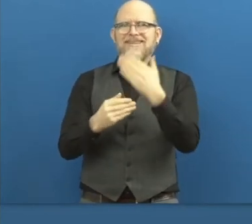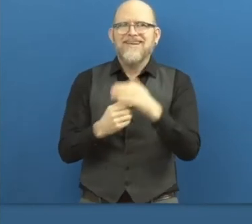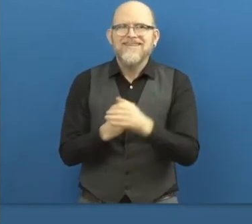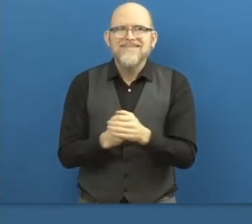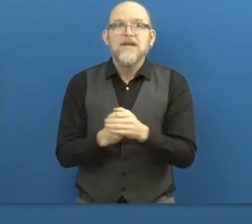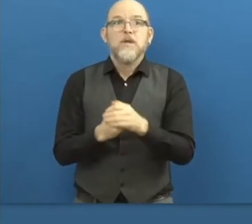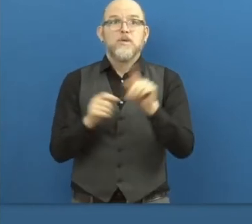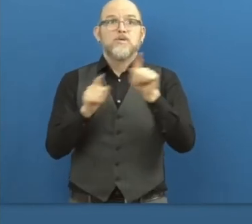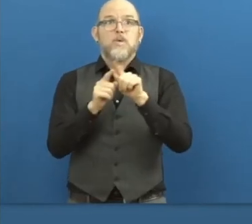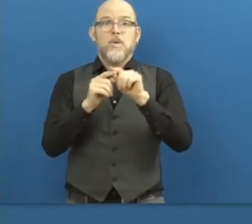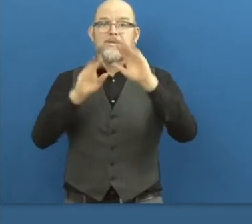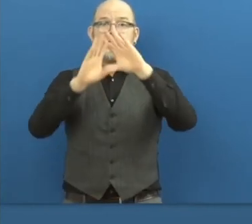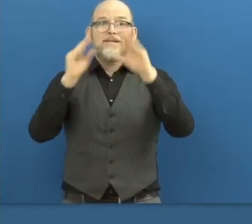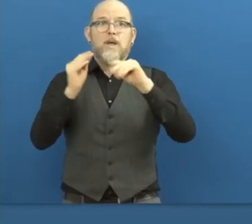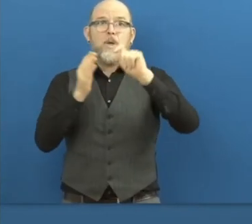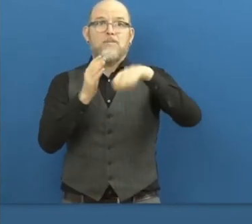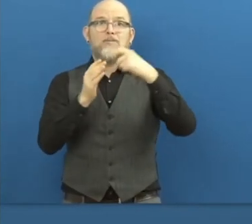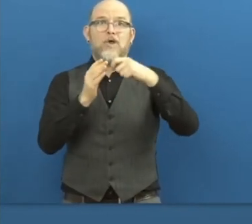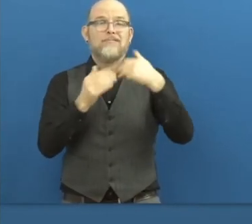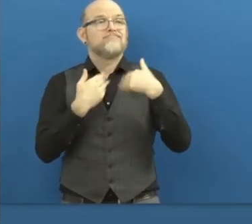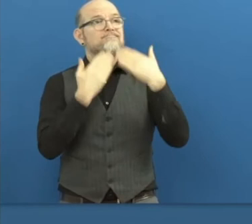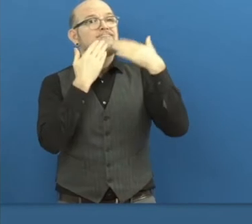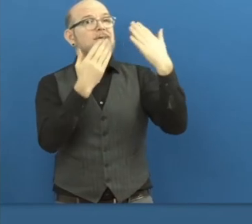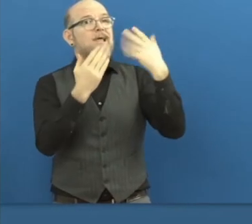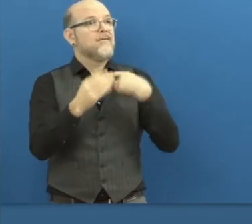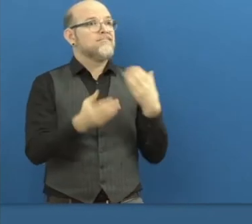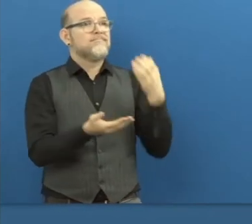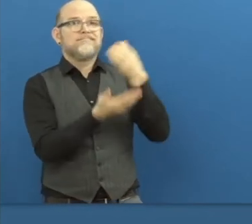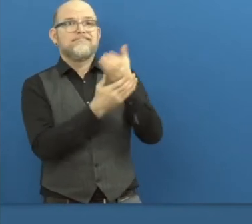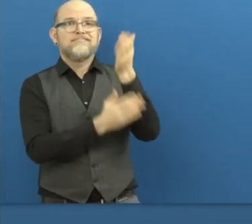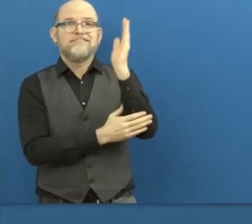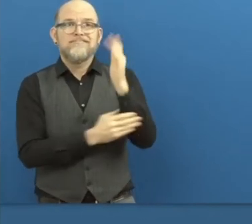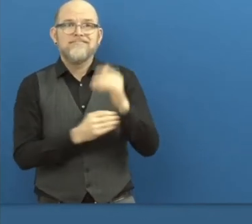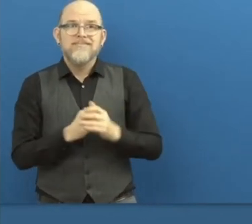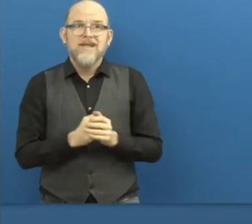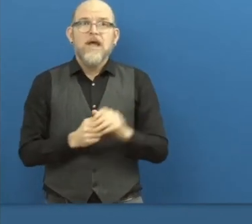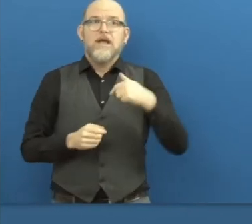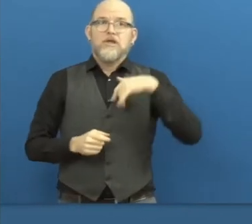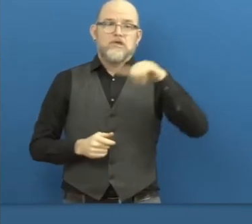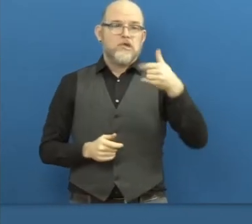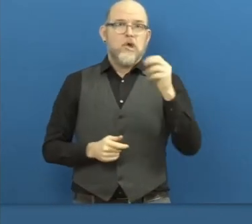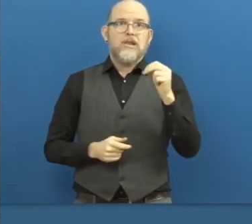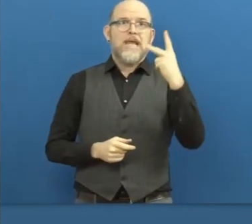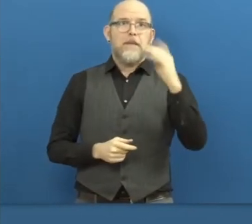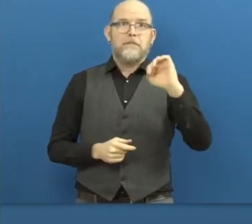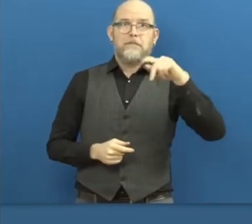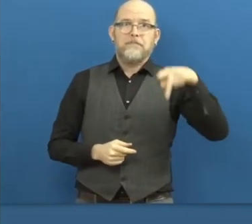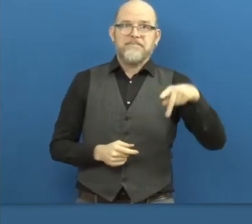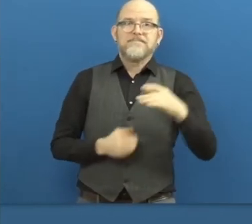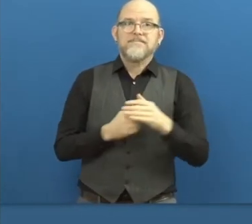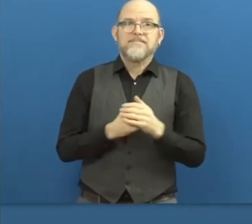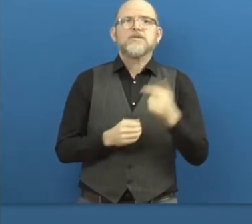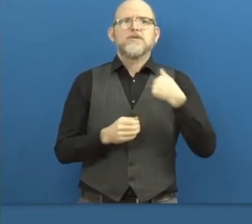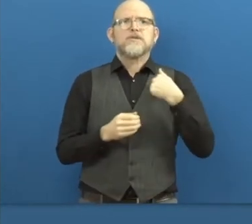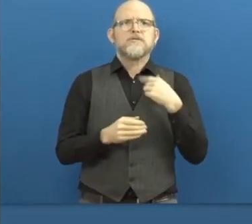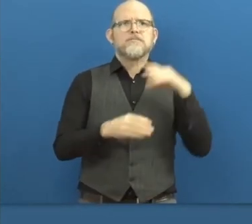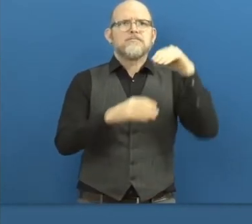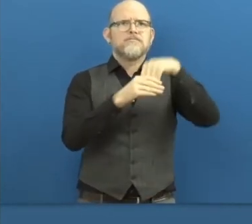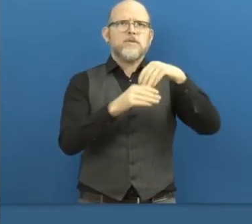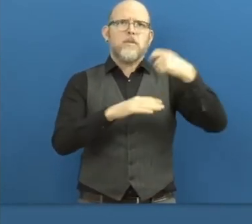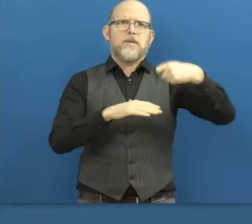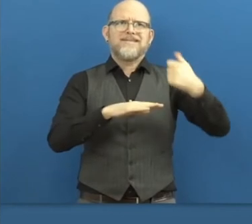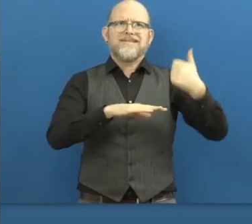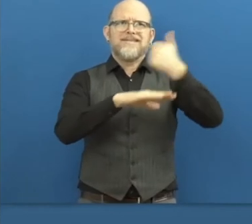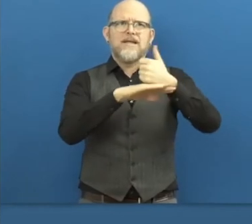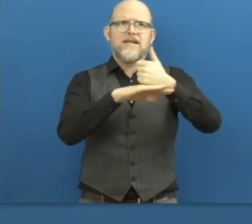Project as well for hosting this. I'm John Kemp. I'm President and CEO of the Viscardi Center. We also have a school